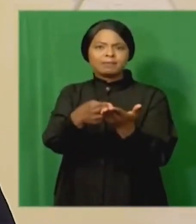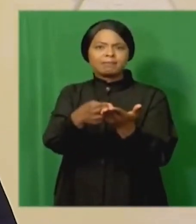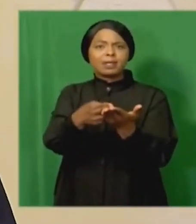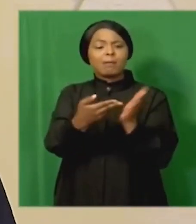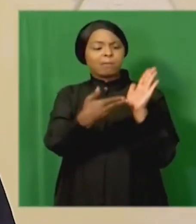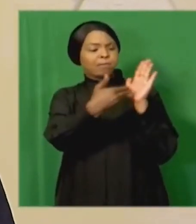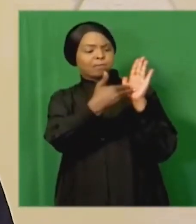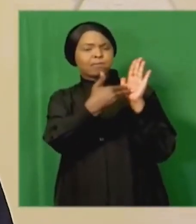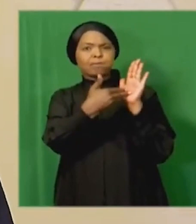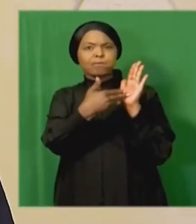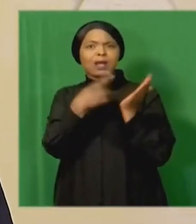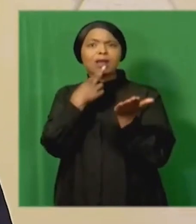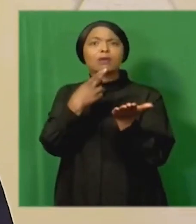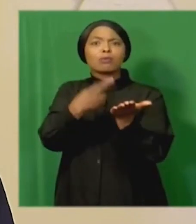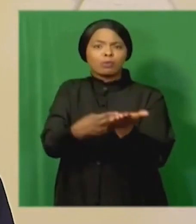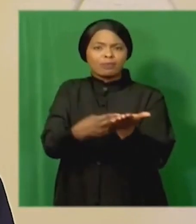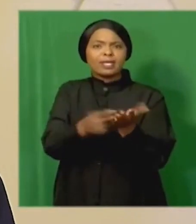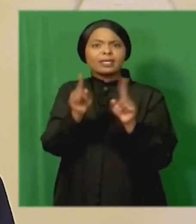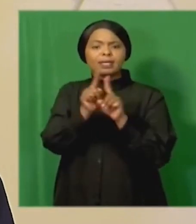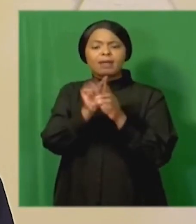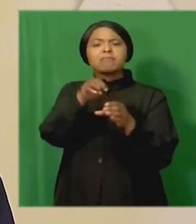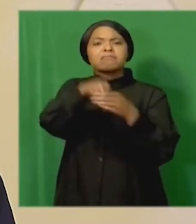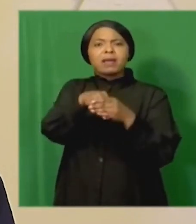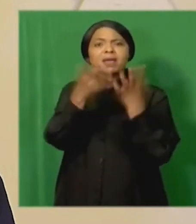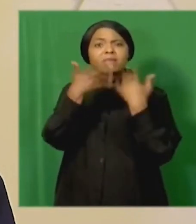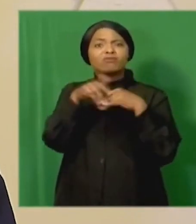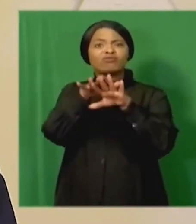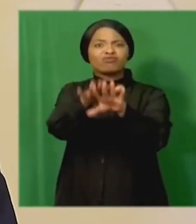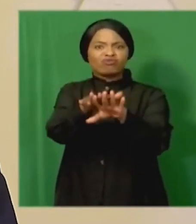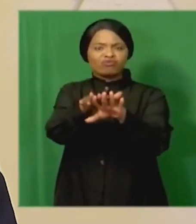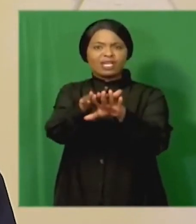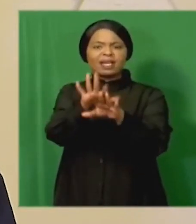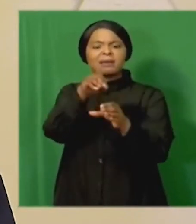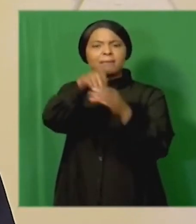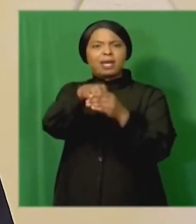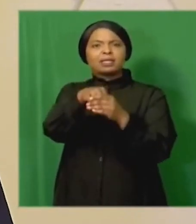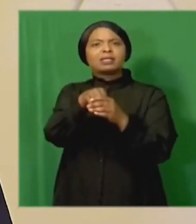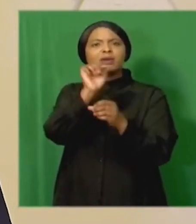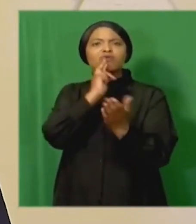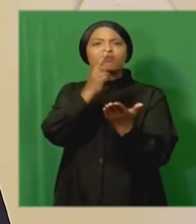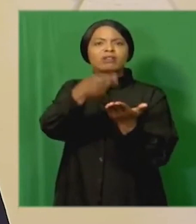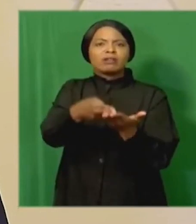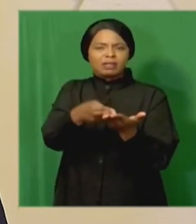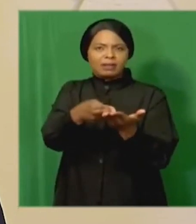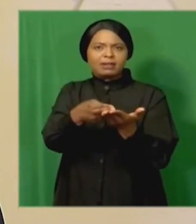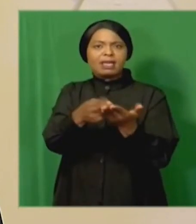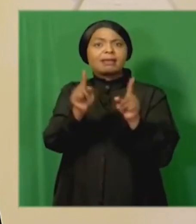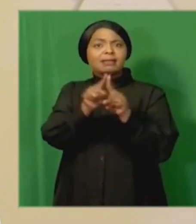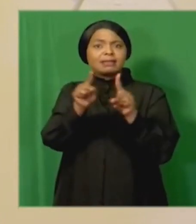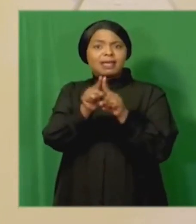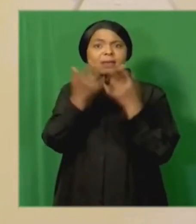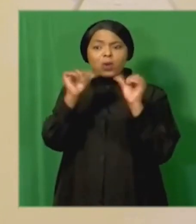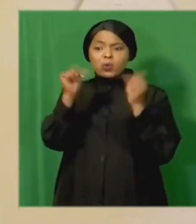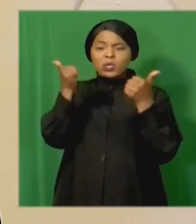in the report, could also include the implementation of part of a recommendation or where there